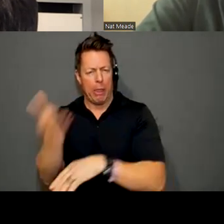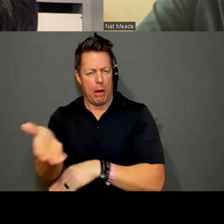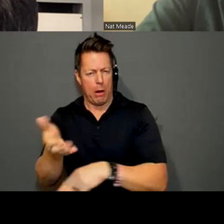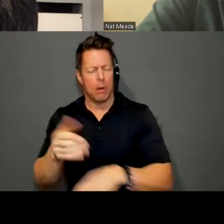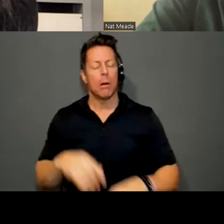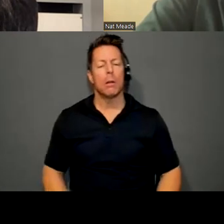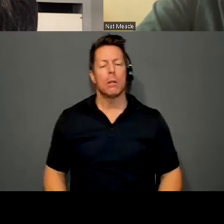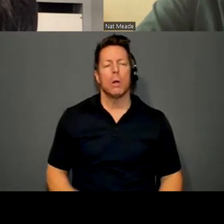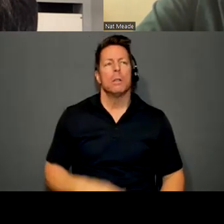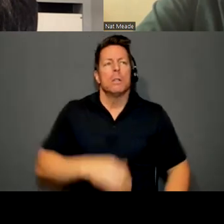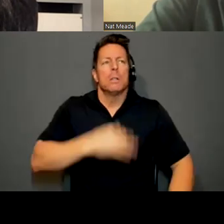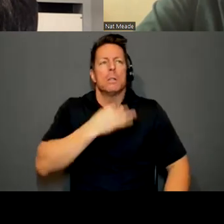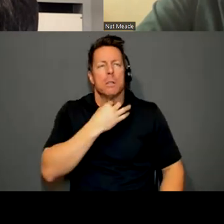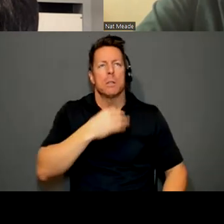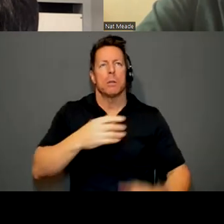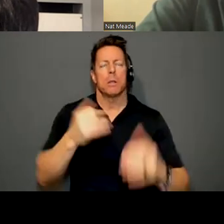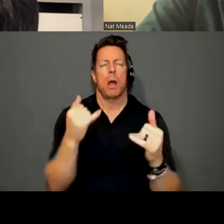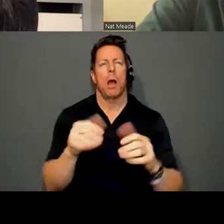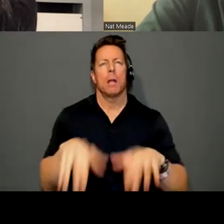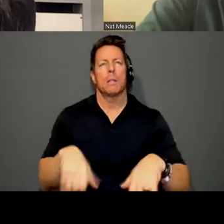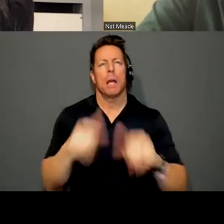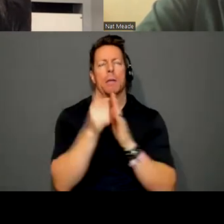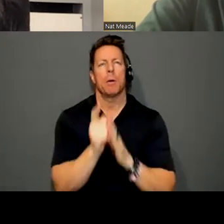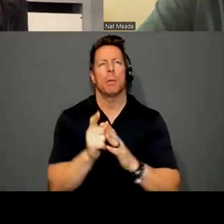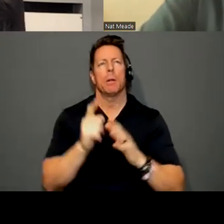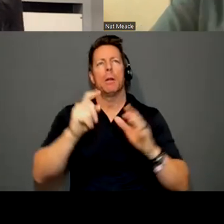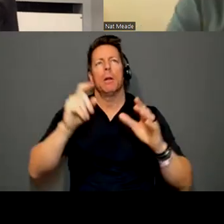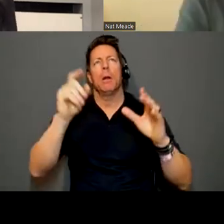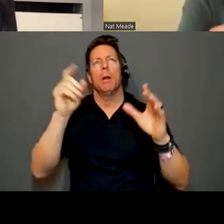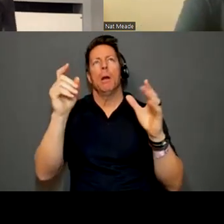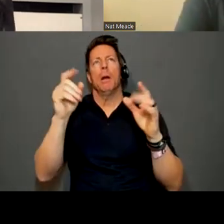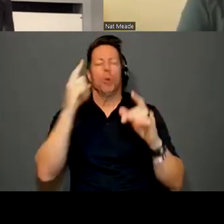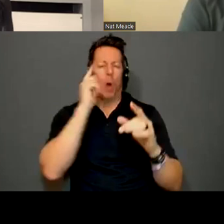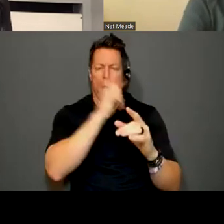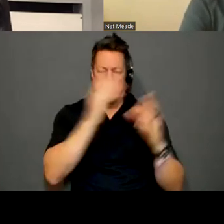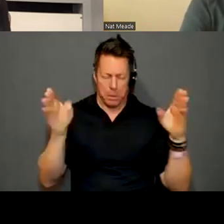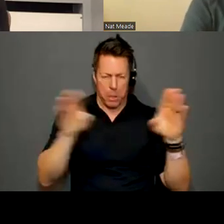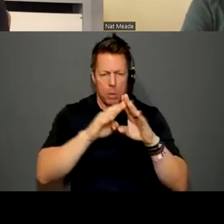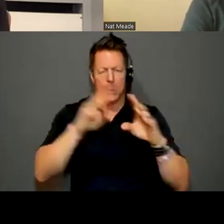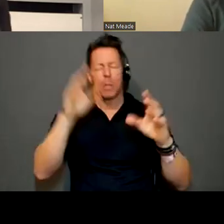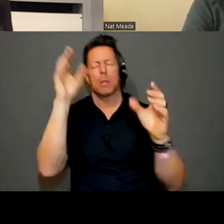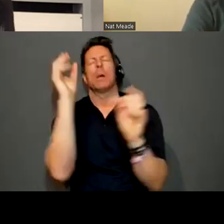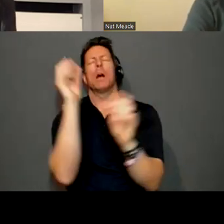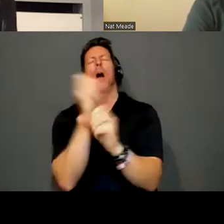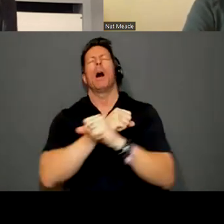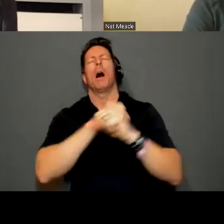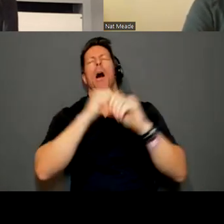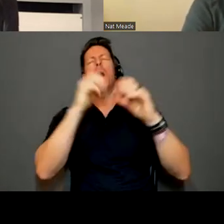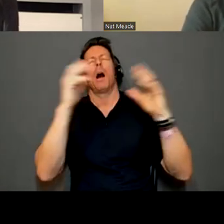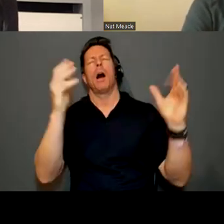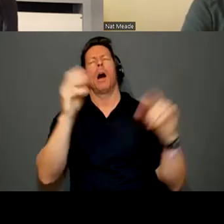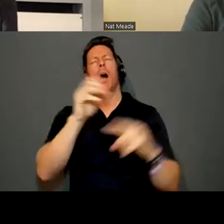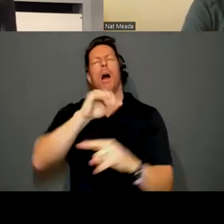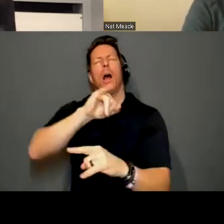take a minute to close your eyes and reimagine yourself back in the studio at the James